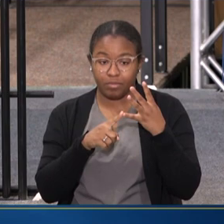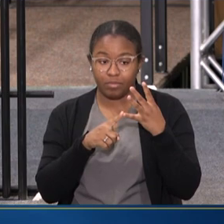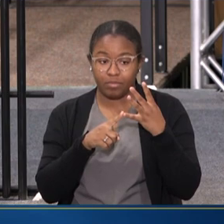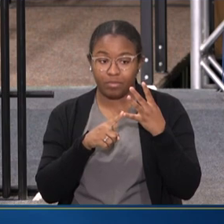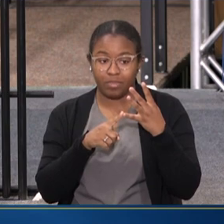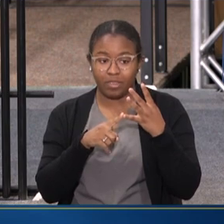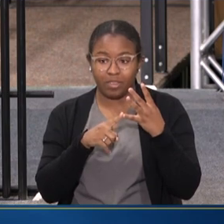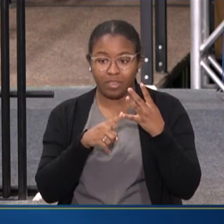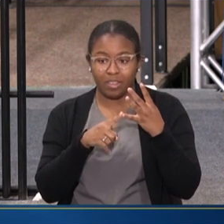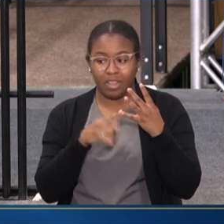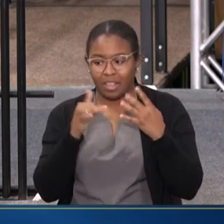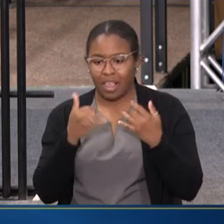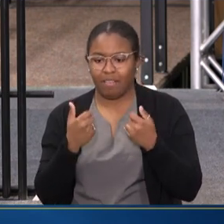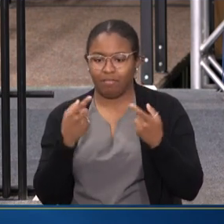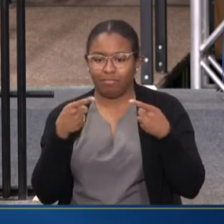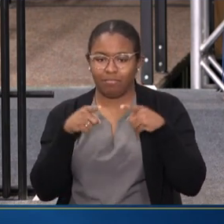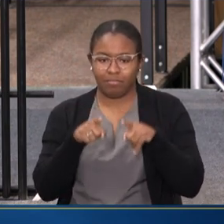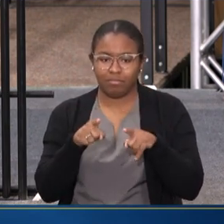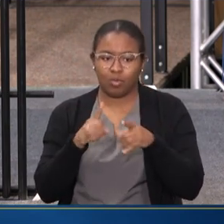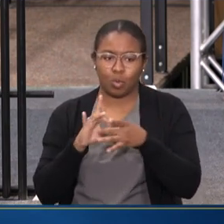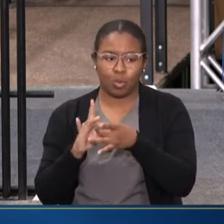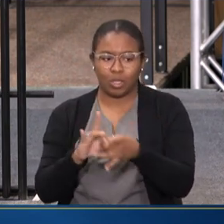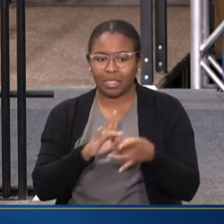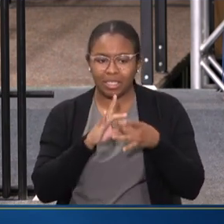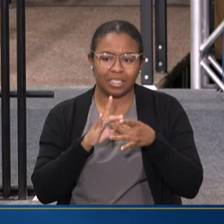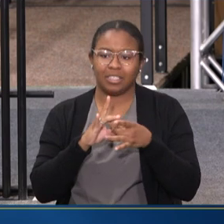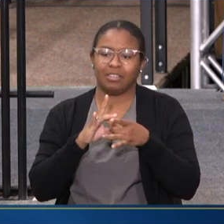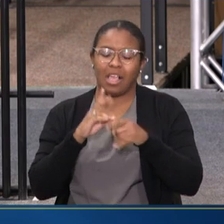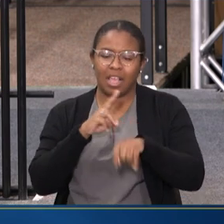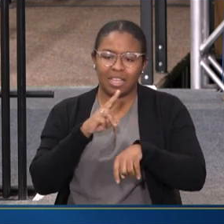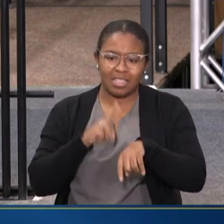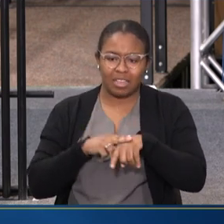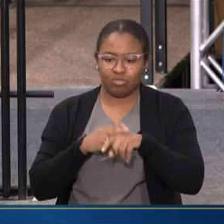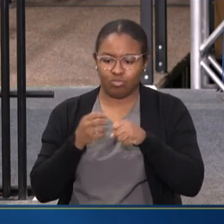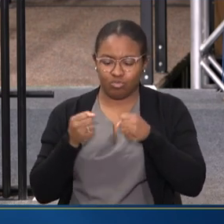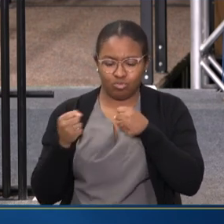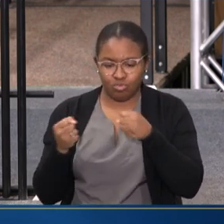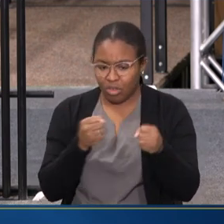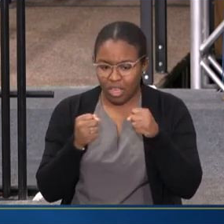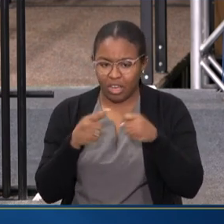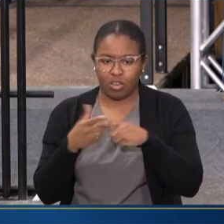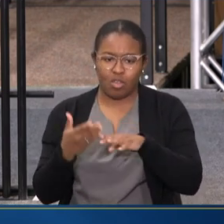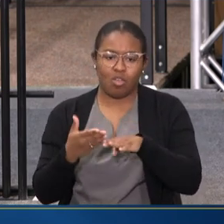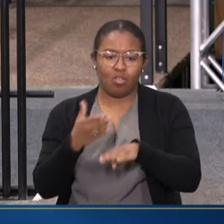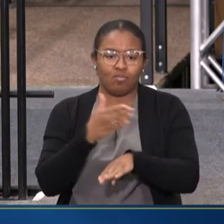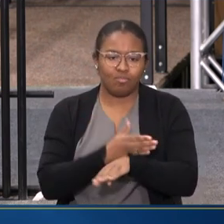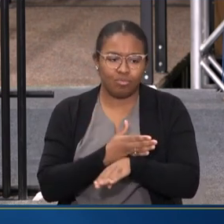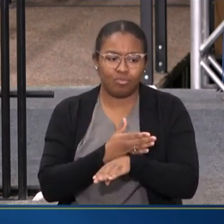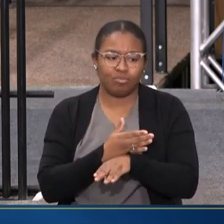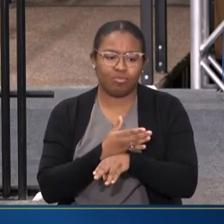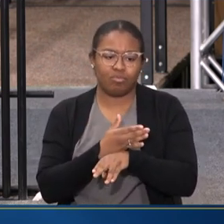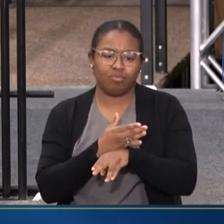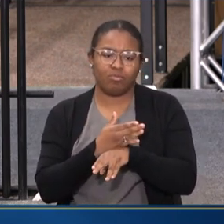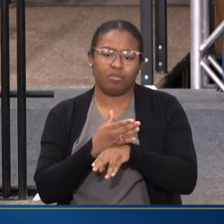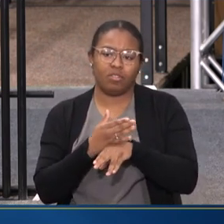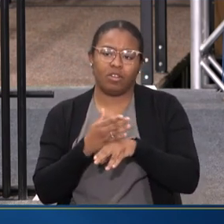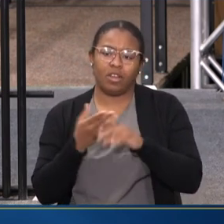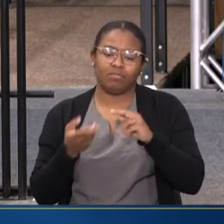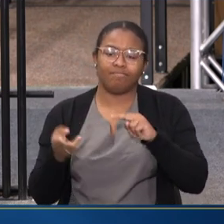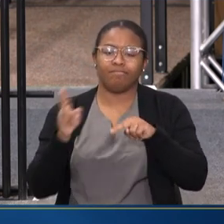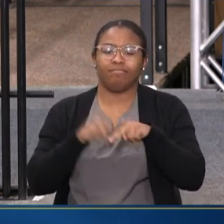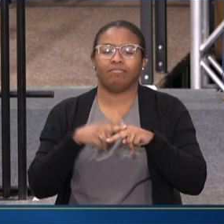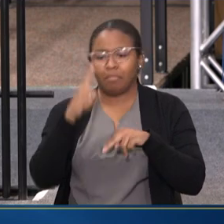align a cohesive national intergovernmental strategy to improve and enhance the mental health and well-being